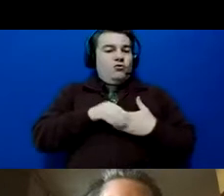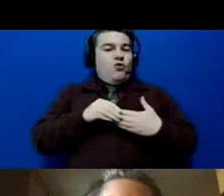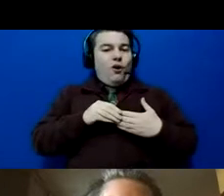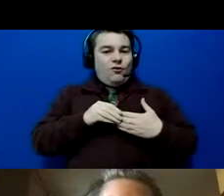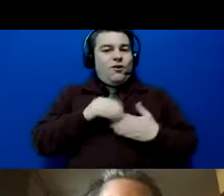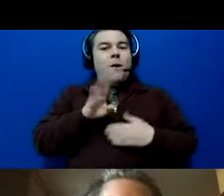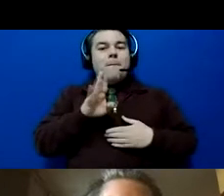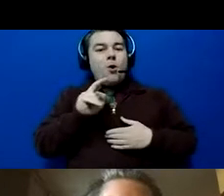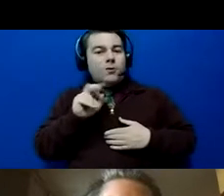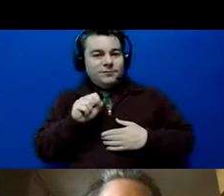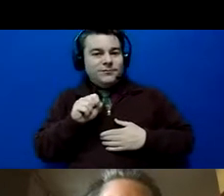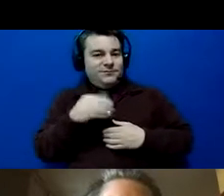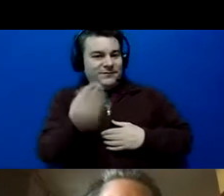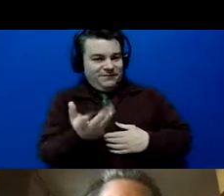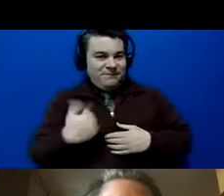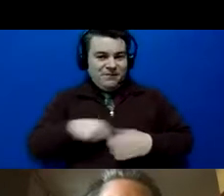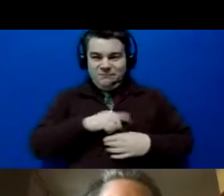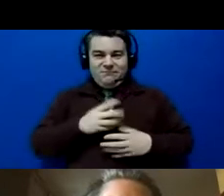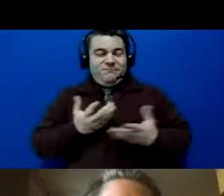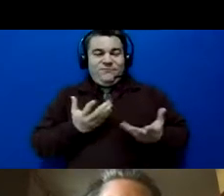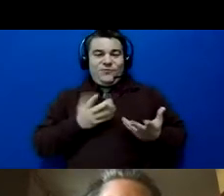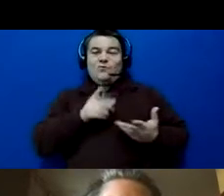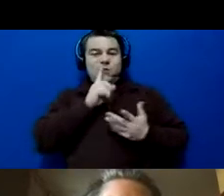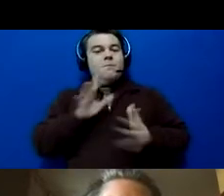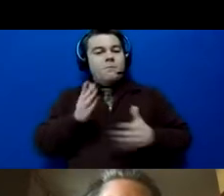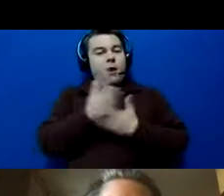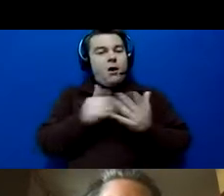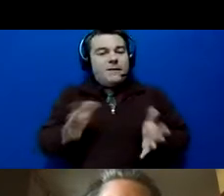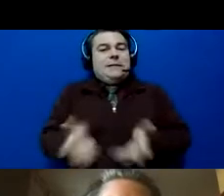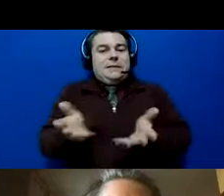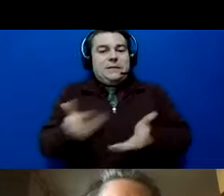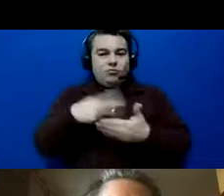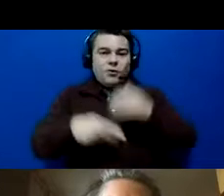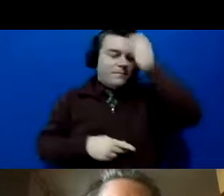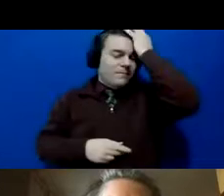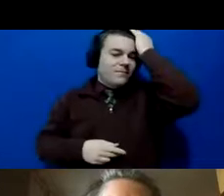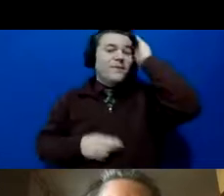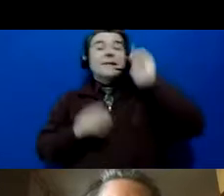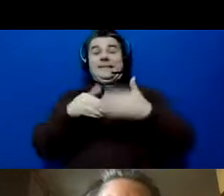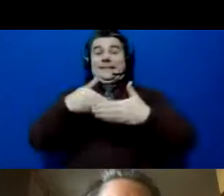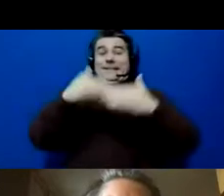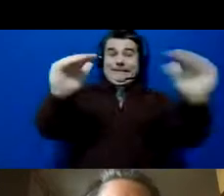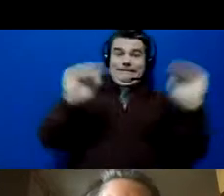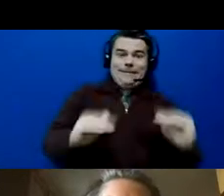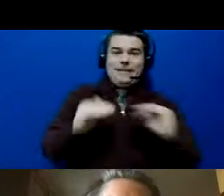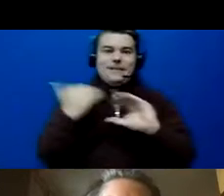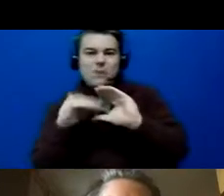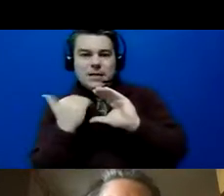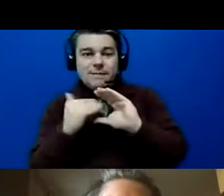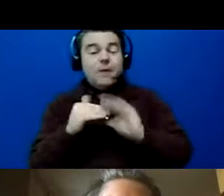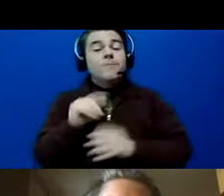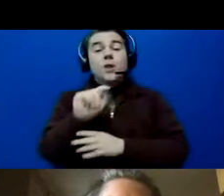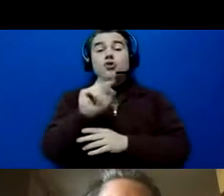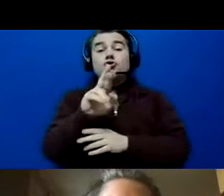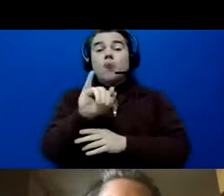giving us. And it's part of our incentive program. All right. Next on our email, the TriPlex